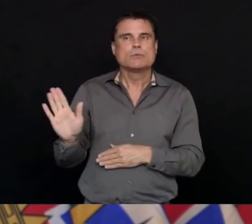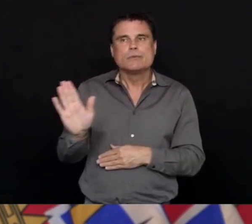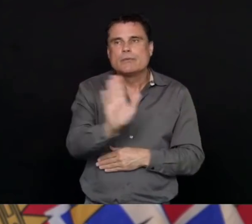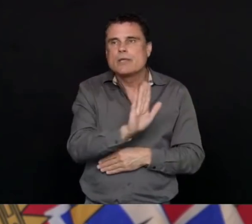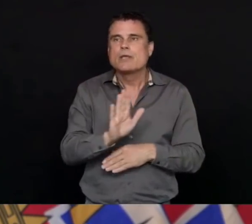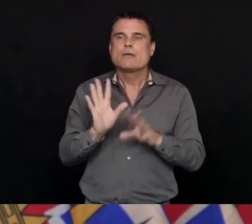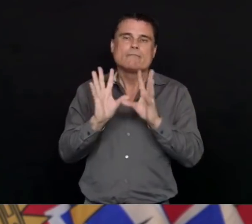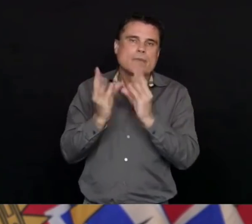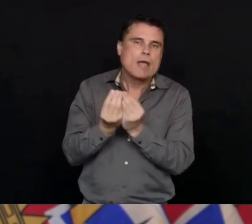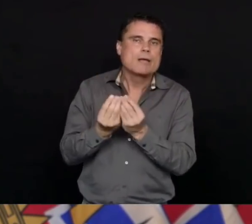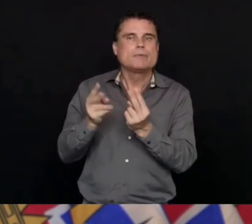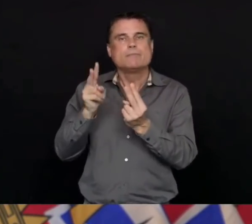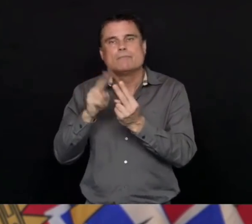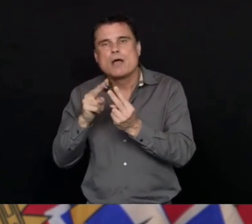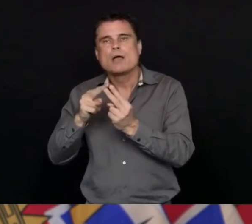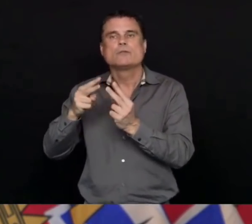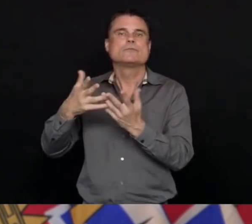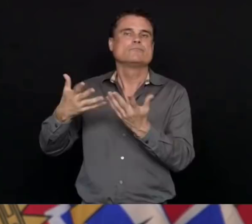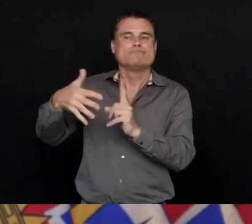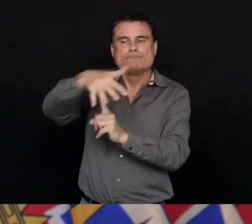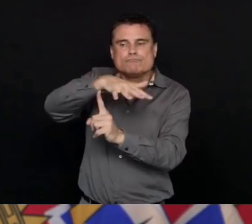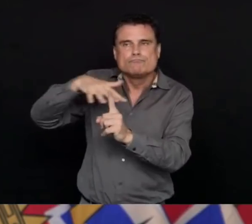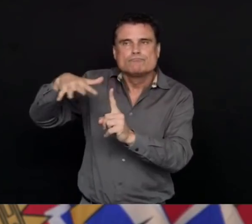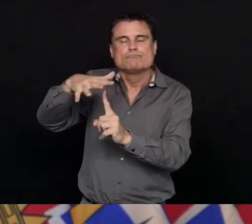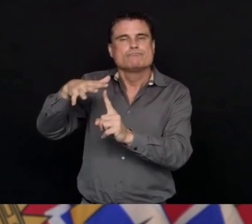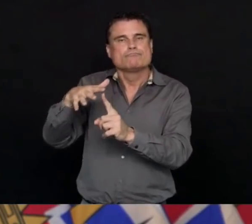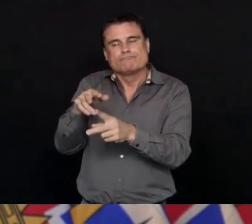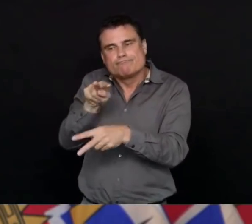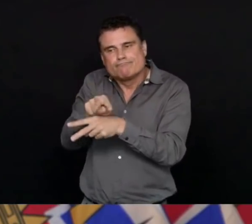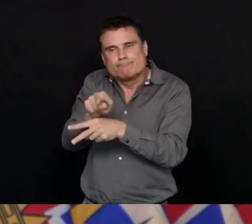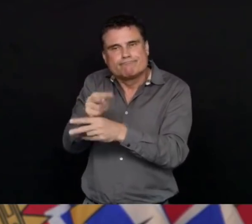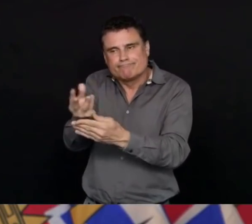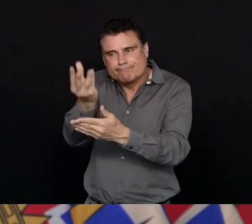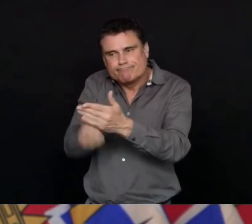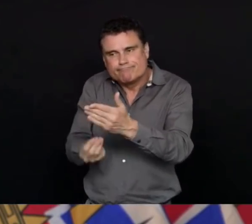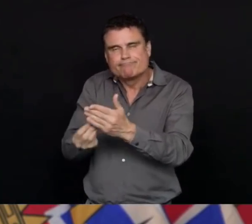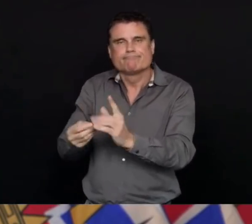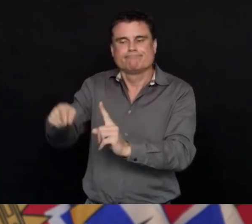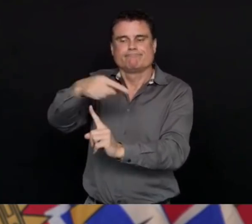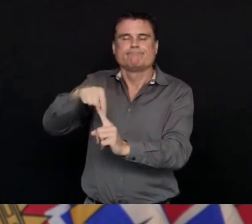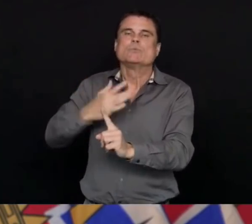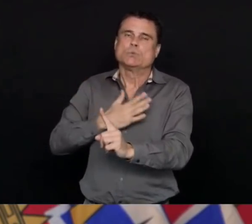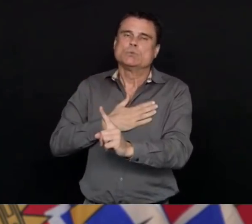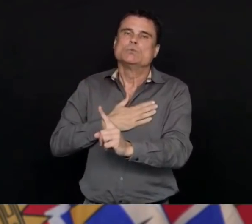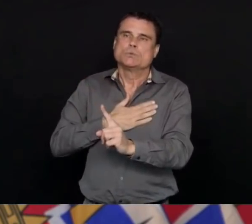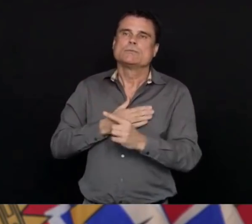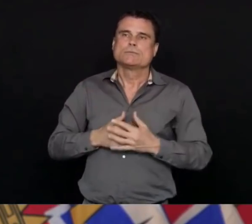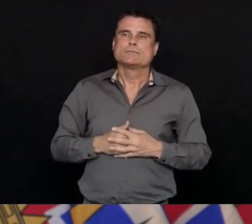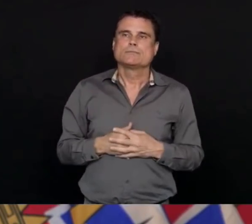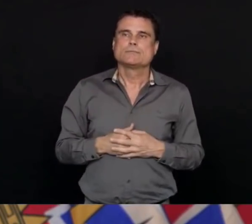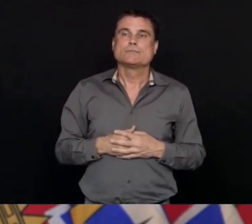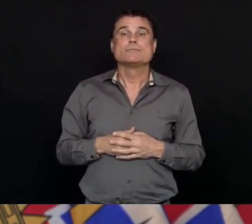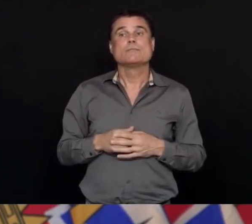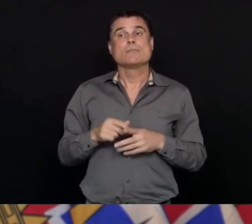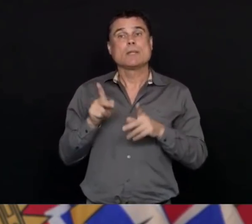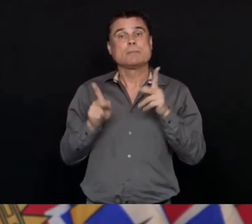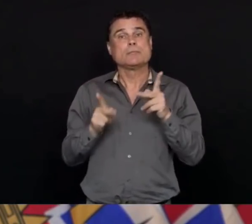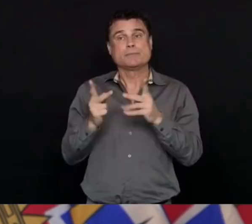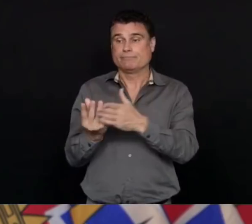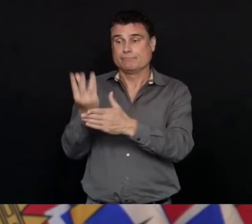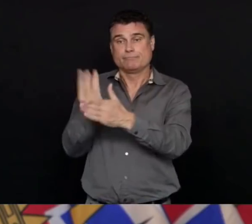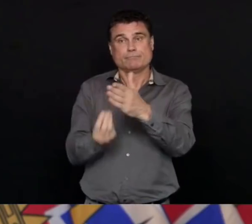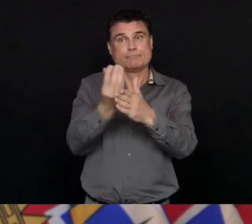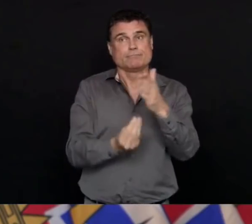-19, but those who have died during a time when it's been very much a challenge to come together and celebrate people's lives